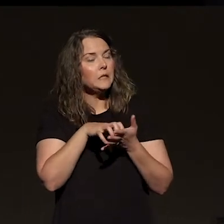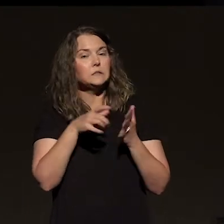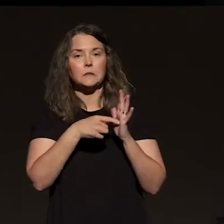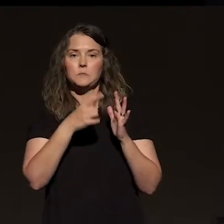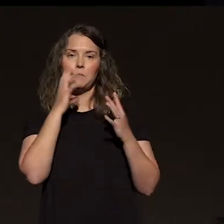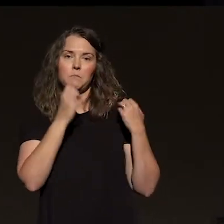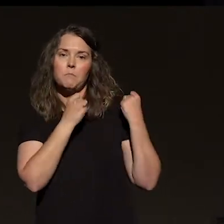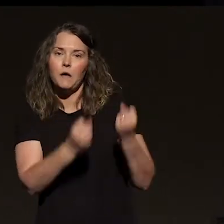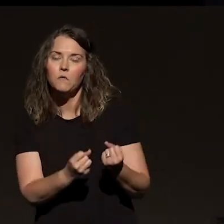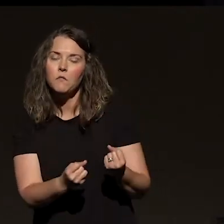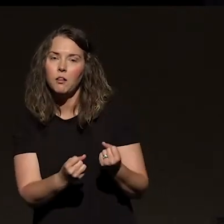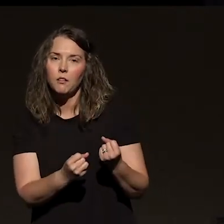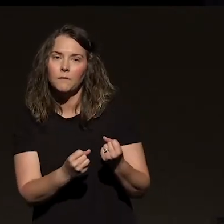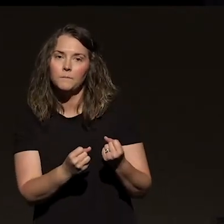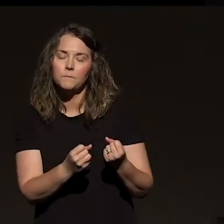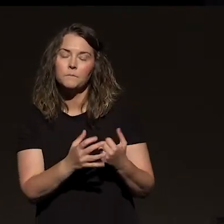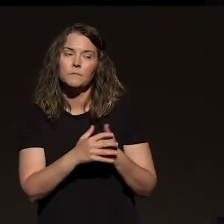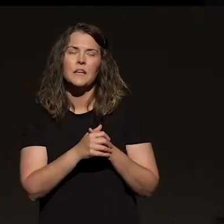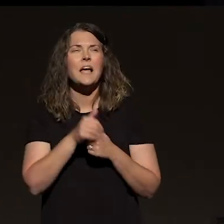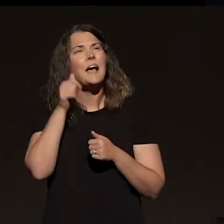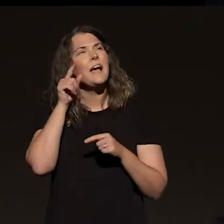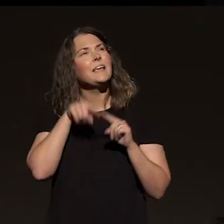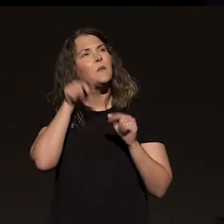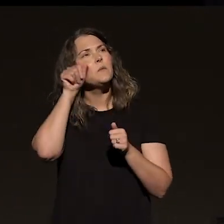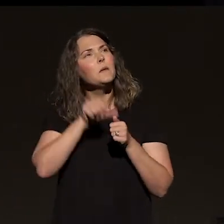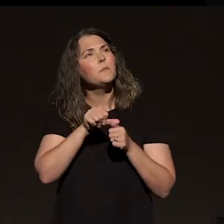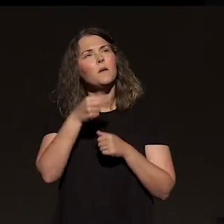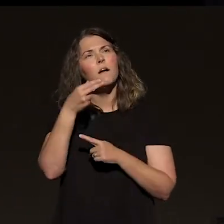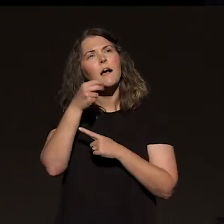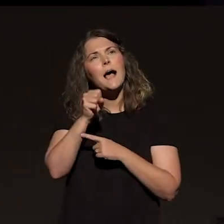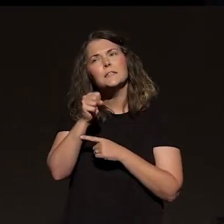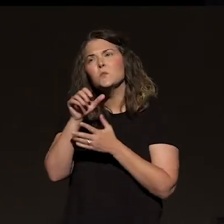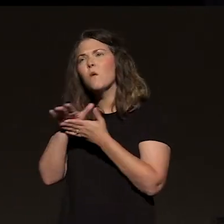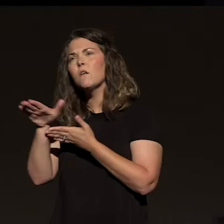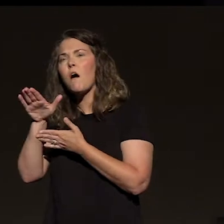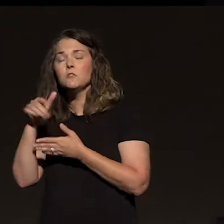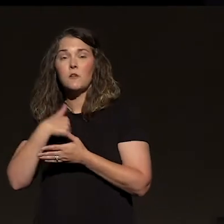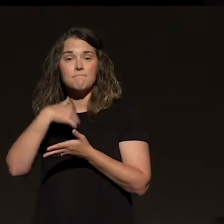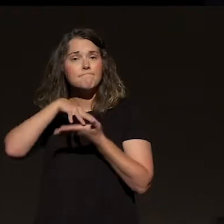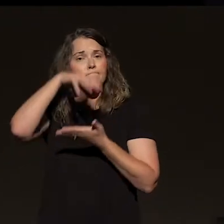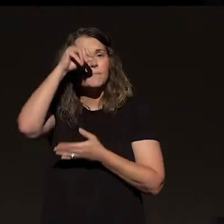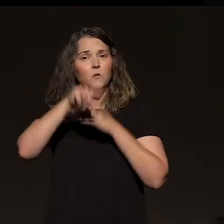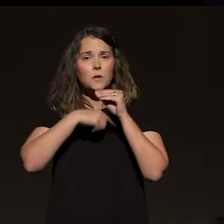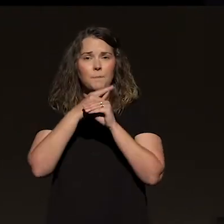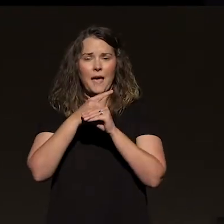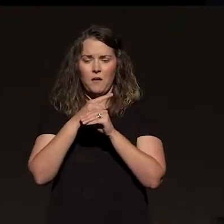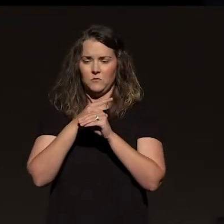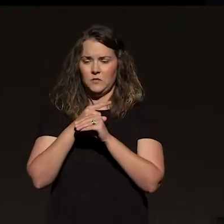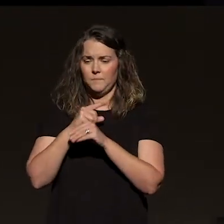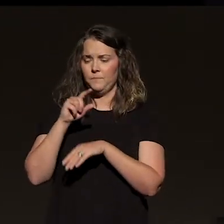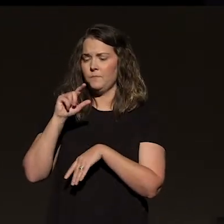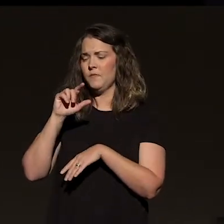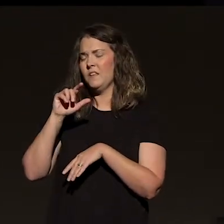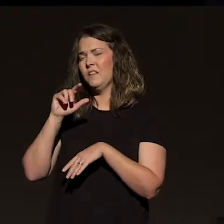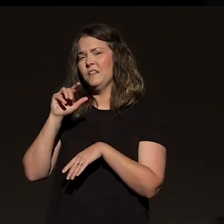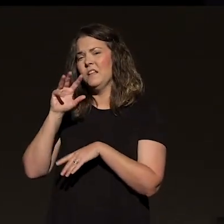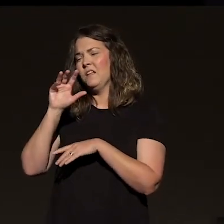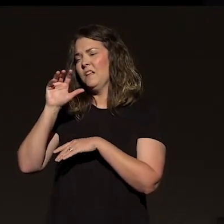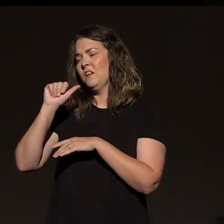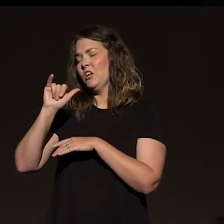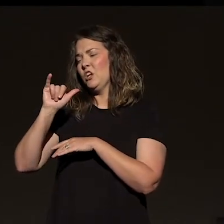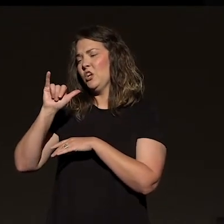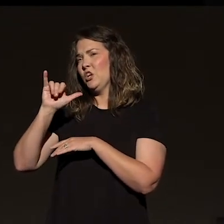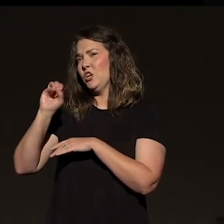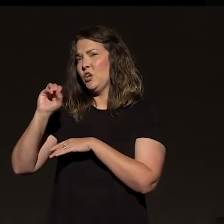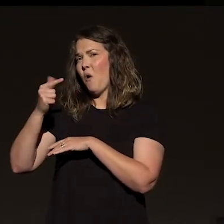Now when I was in, I can't remember if it was high school or college, I learned about a thing called the Yohari window. Anybody, come on,